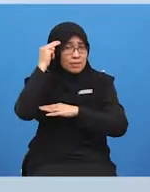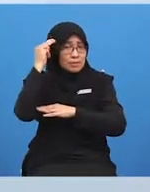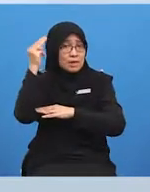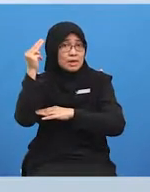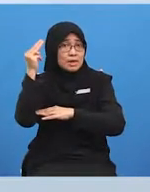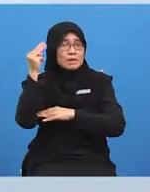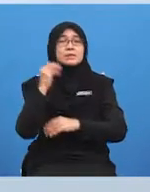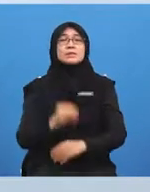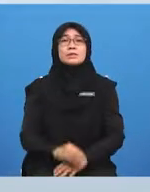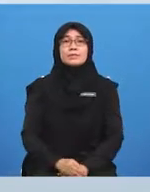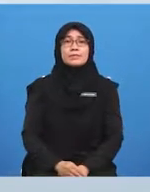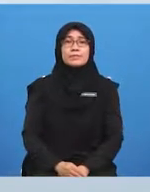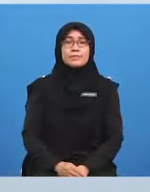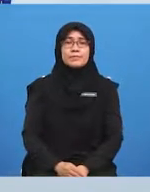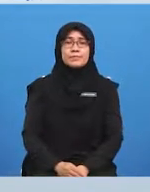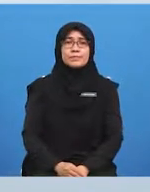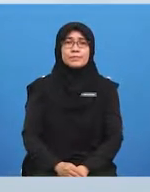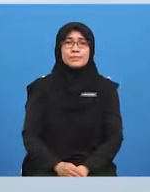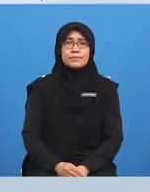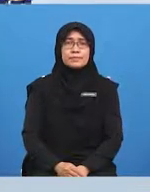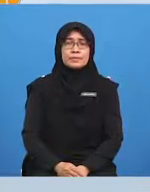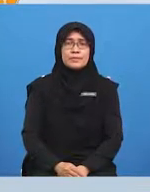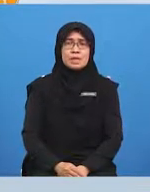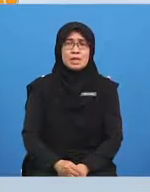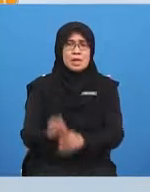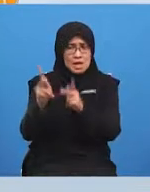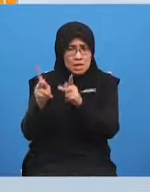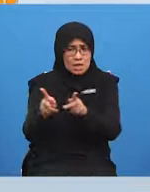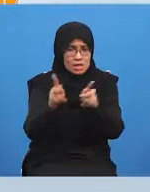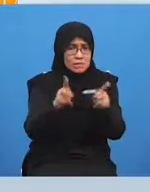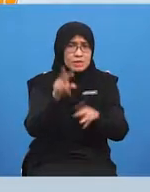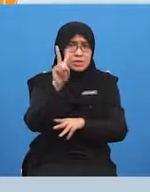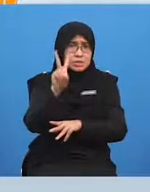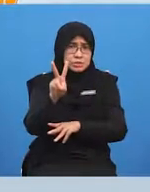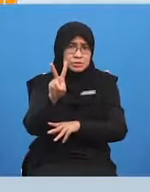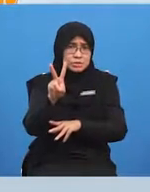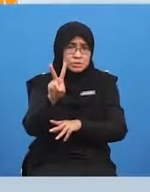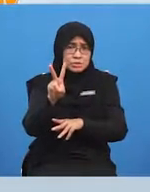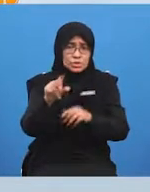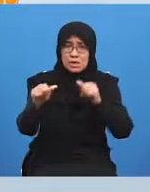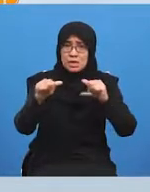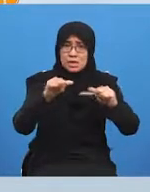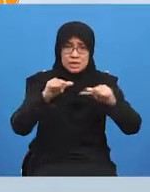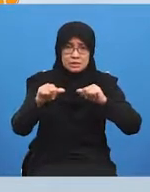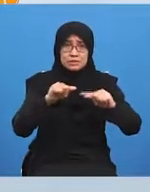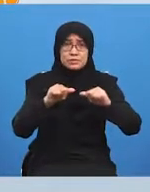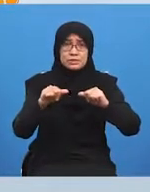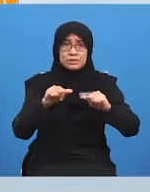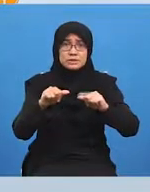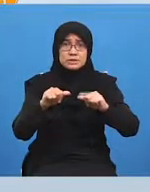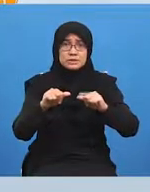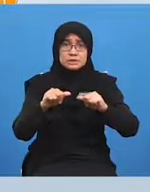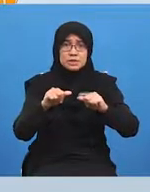we are going to blend two fitness activities together today we are going to blend out our